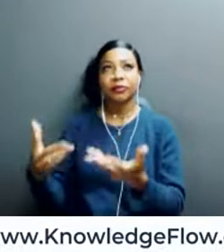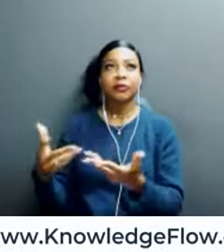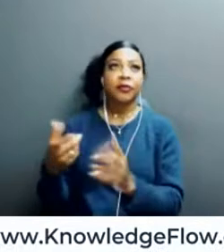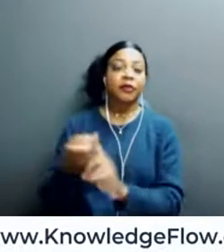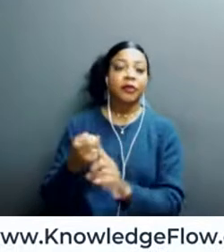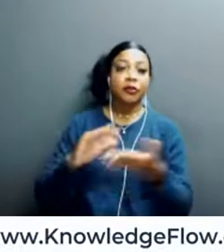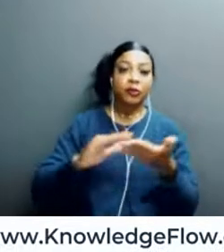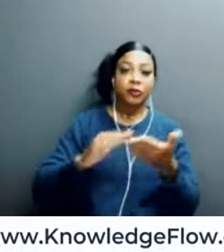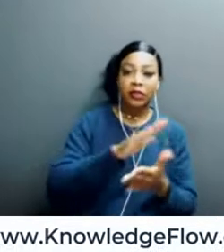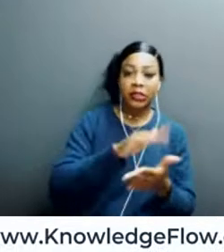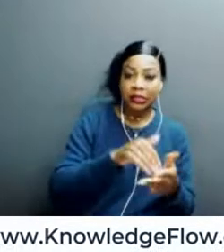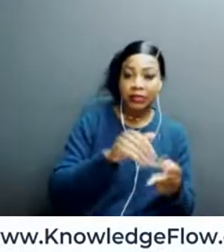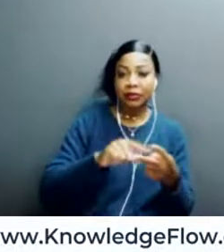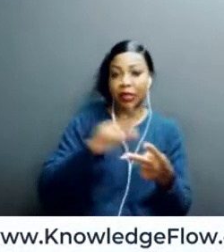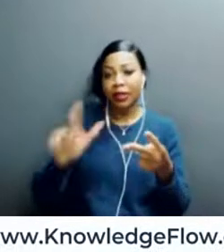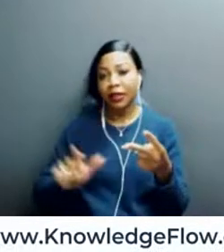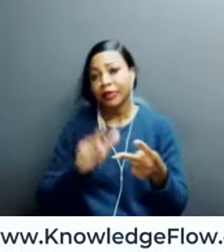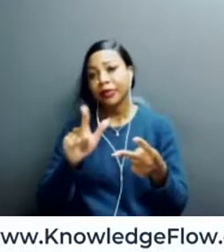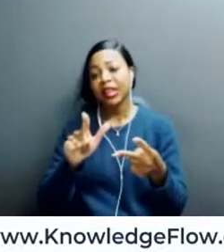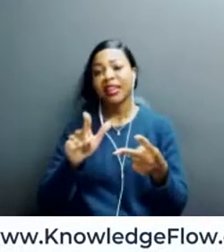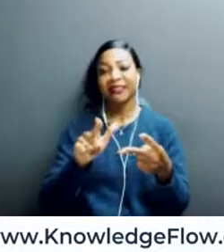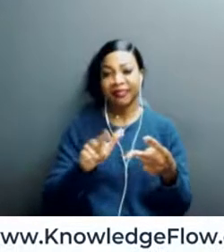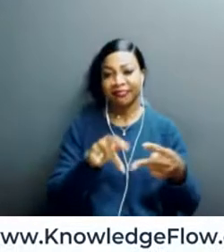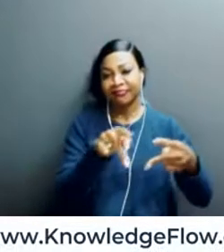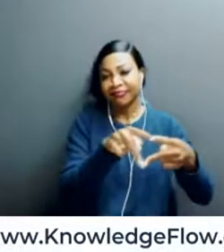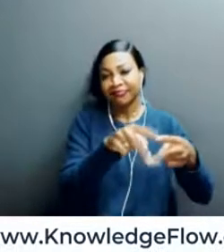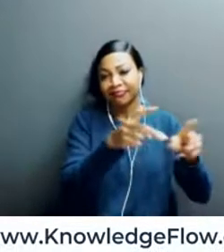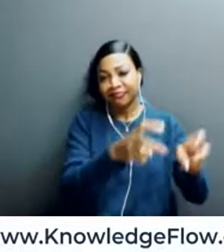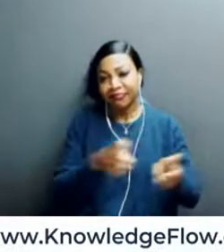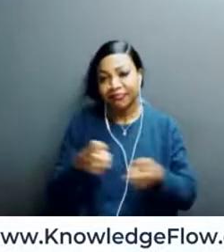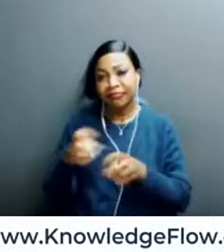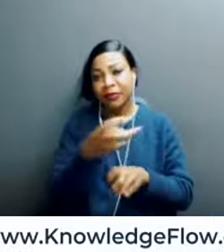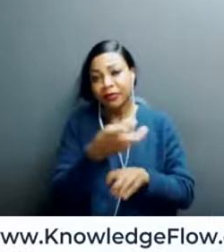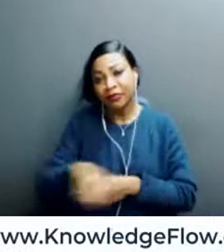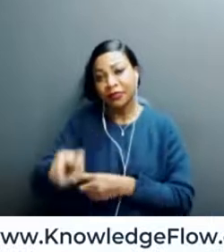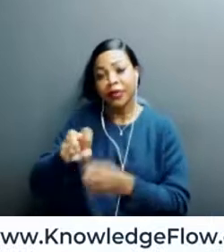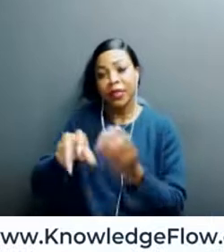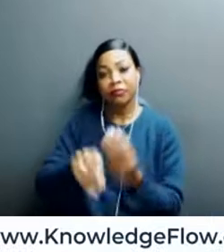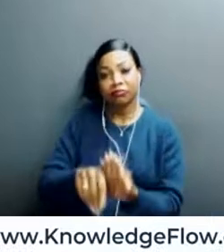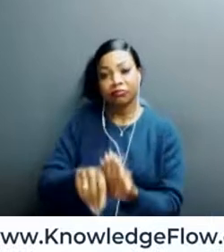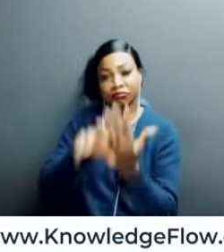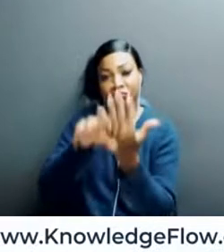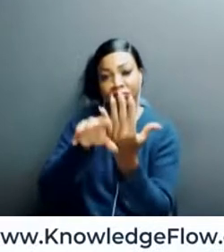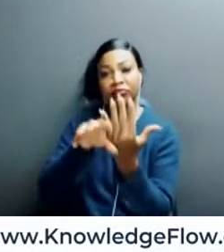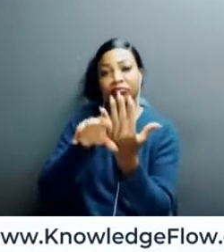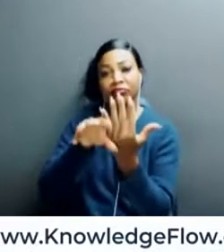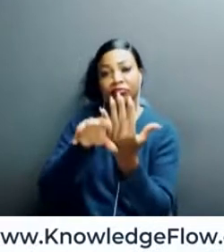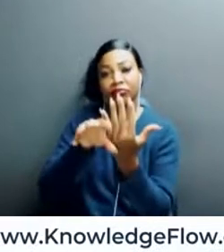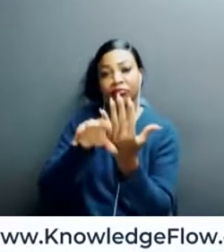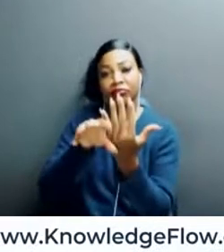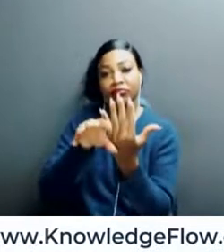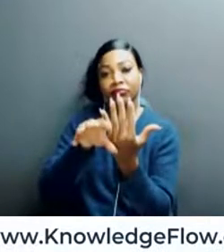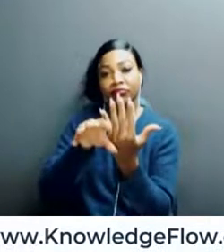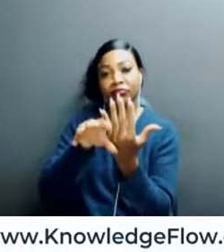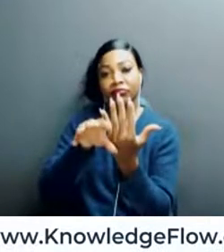community centers and libraries moving online, a lot of older adults found themselves, you know, they needed to